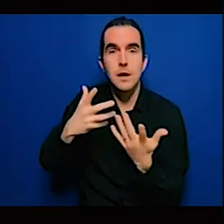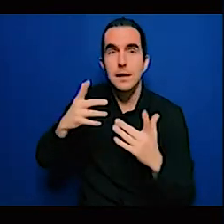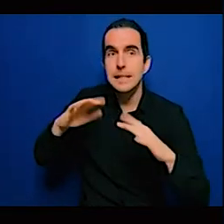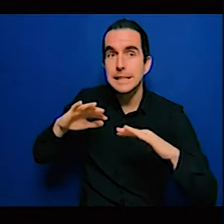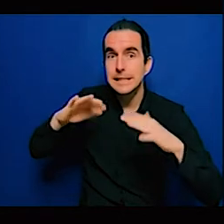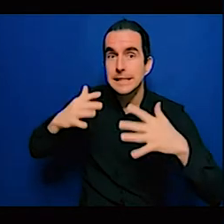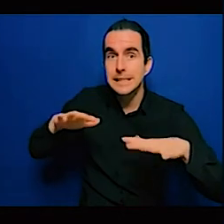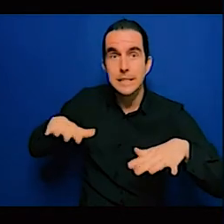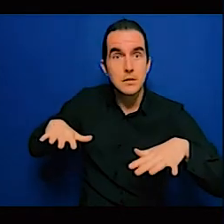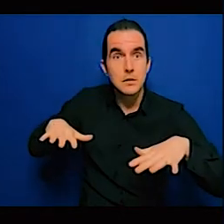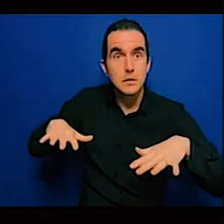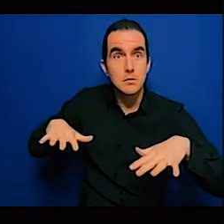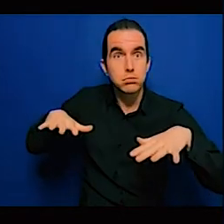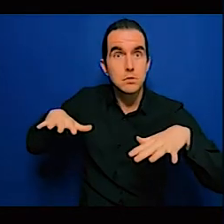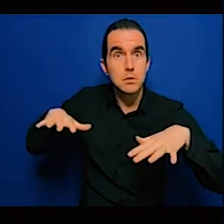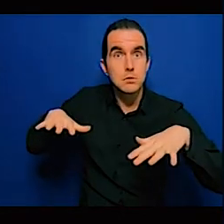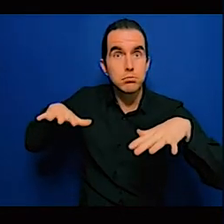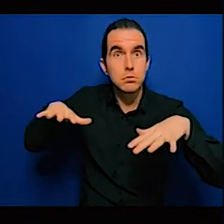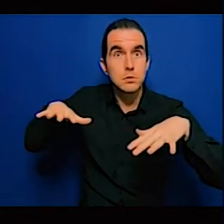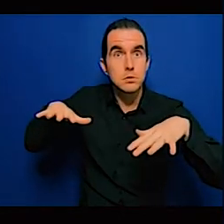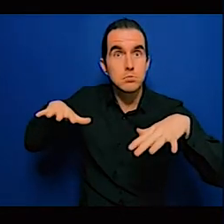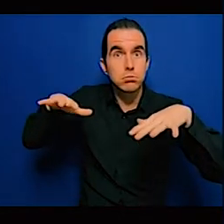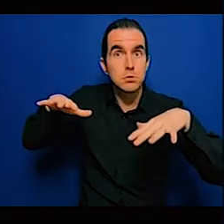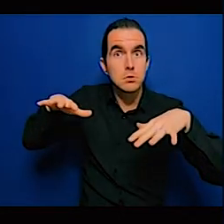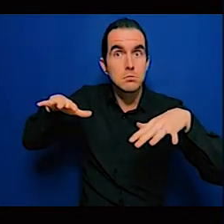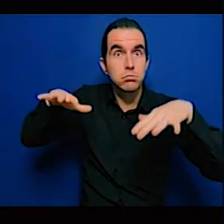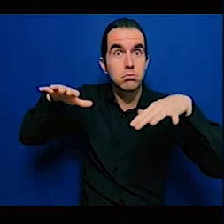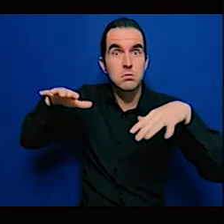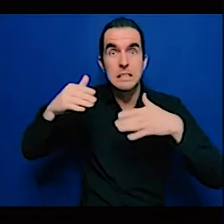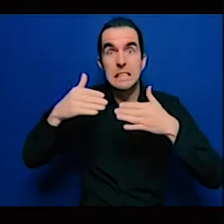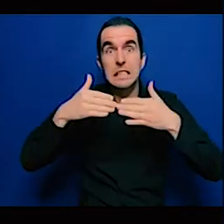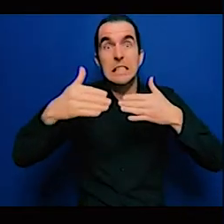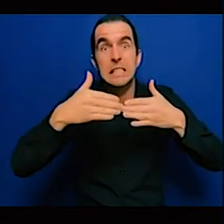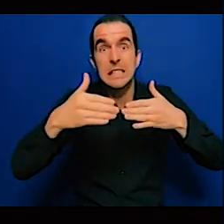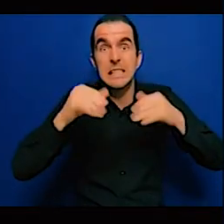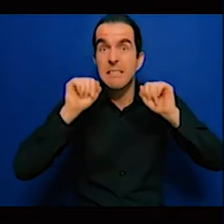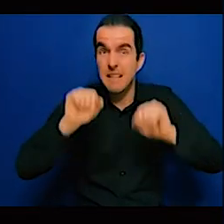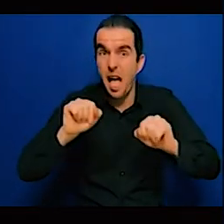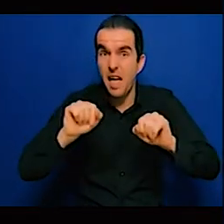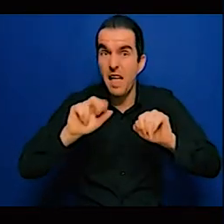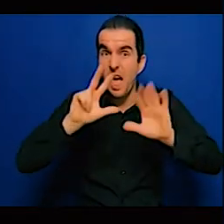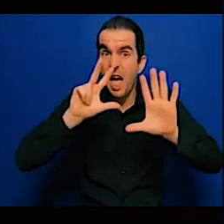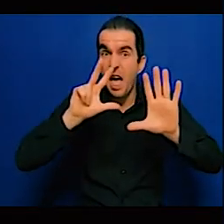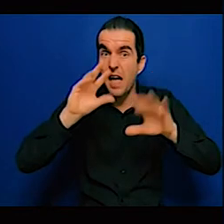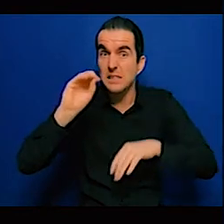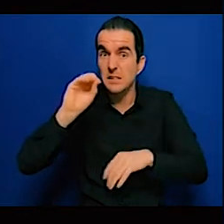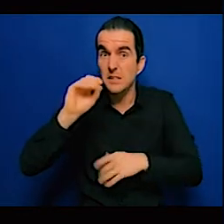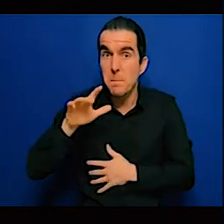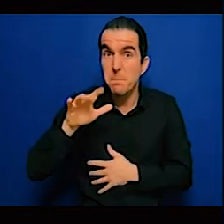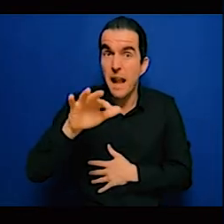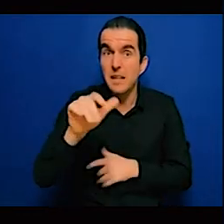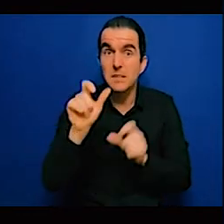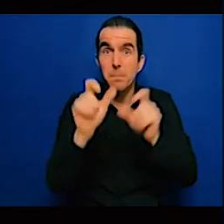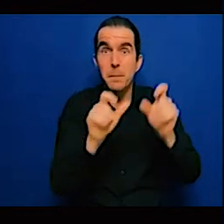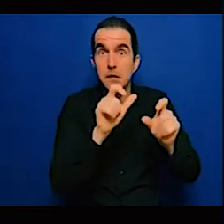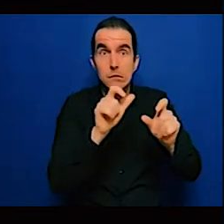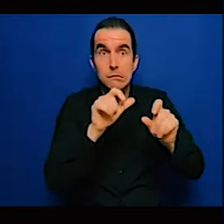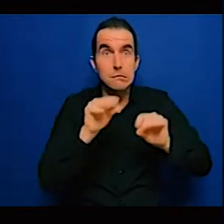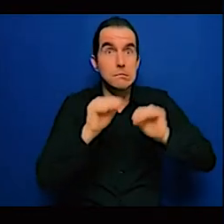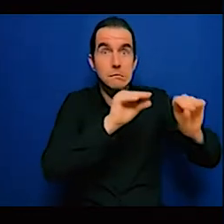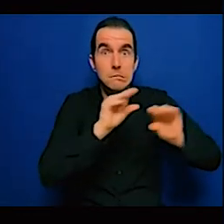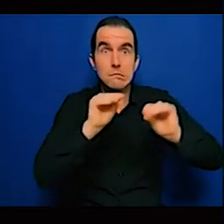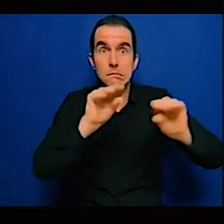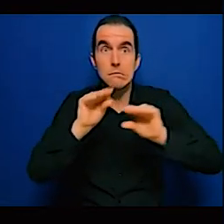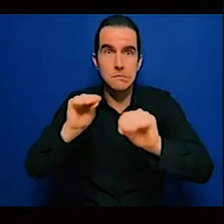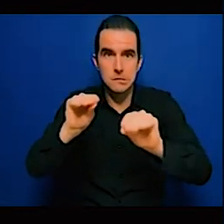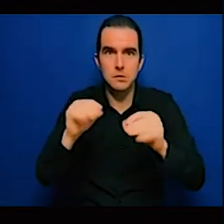many countries. For example, we can look at the entire West African coast. The capitals of these countries are located